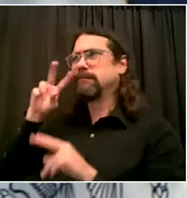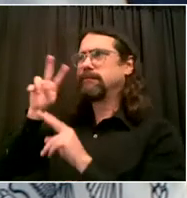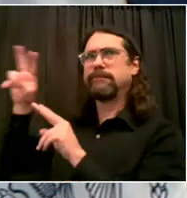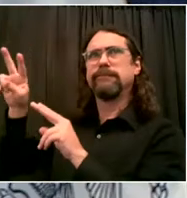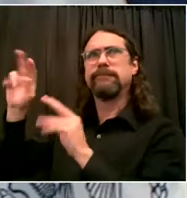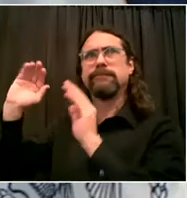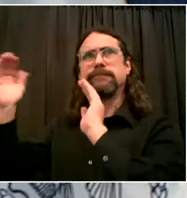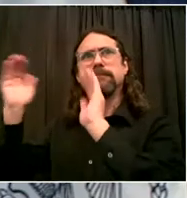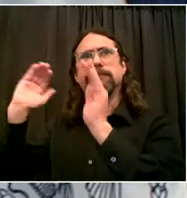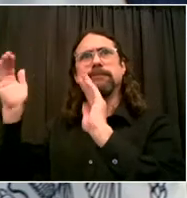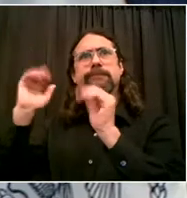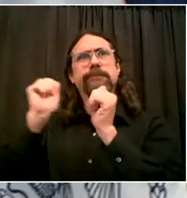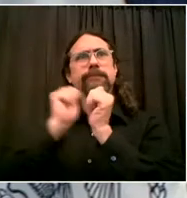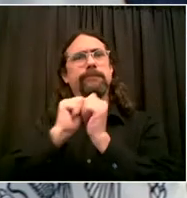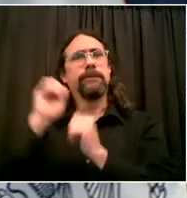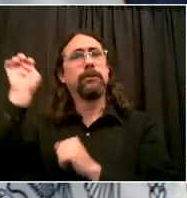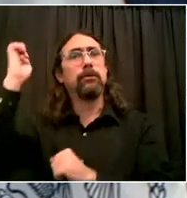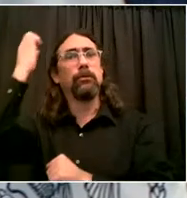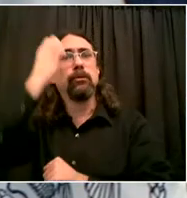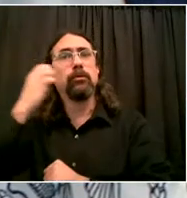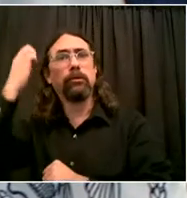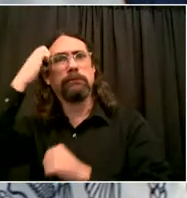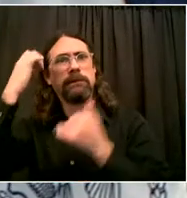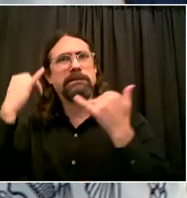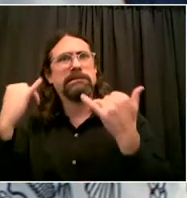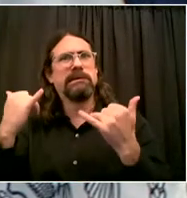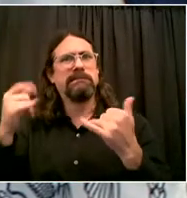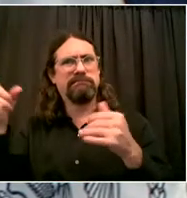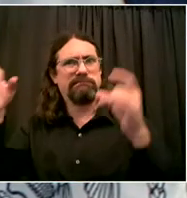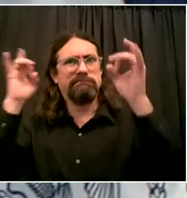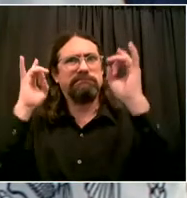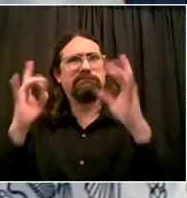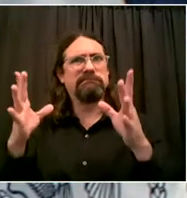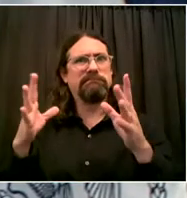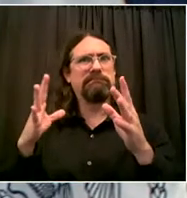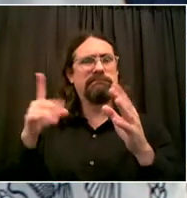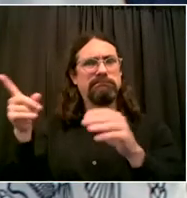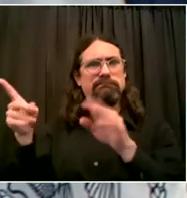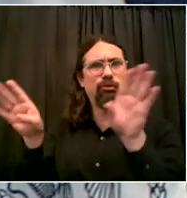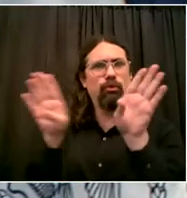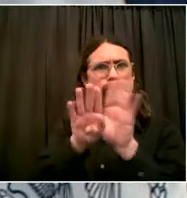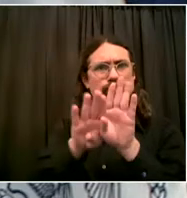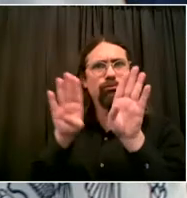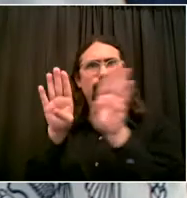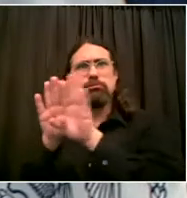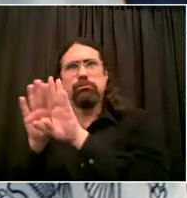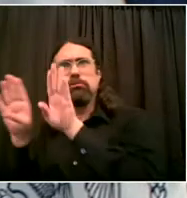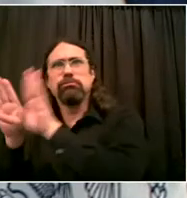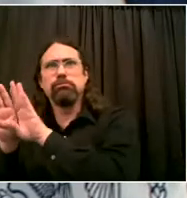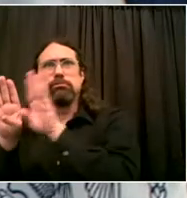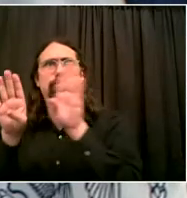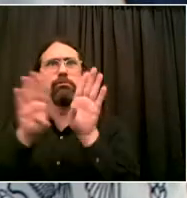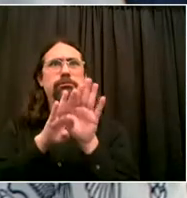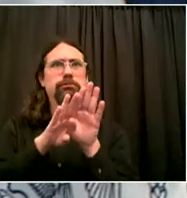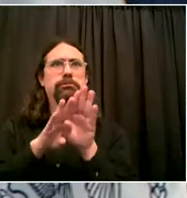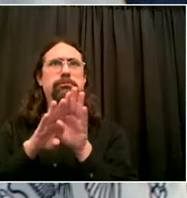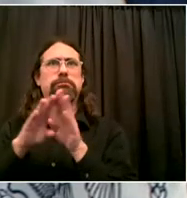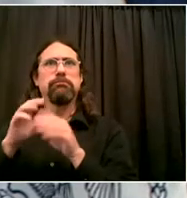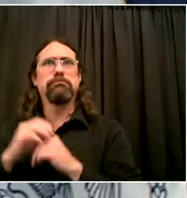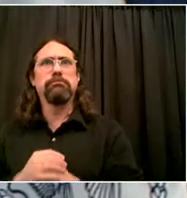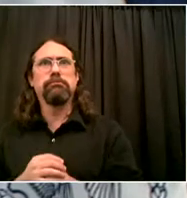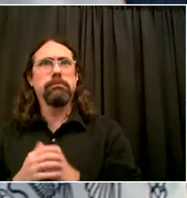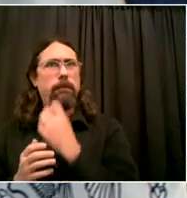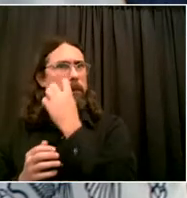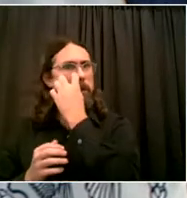What's a new metric? And do you foresee similar actions being implemented in New York City as the ones that we are seeing right now